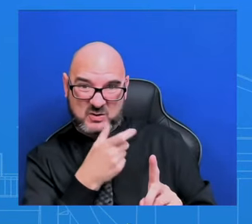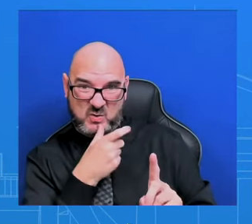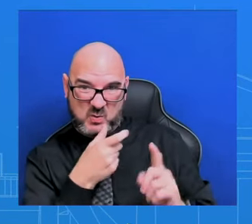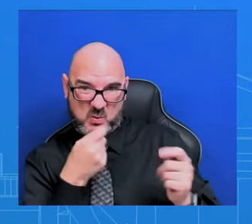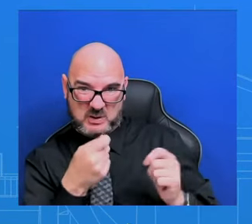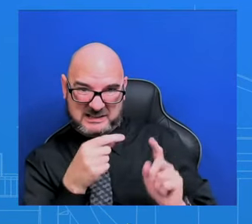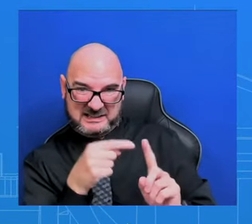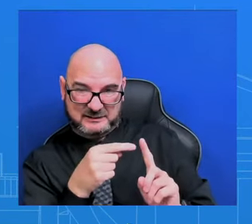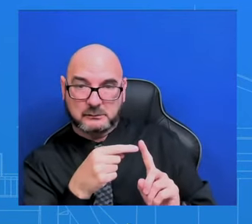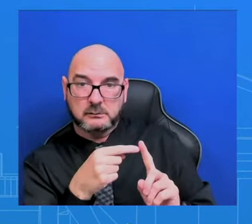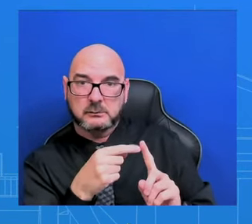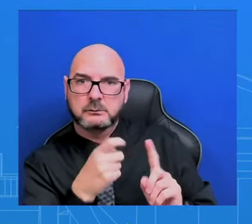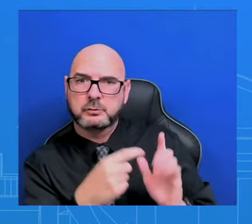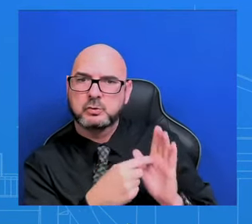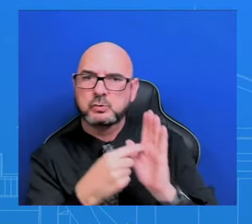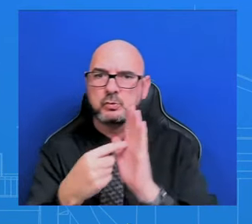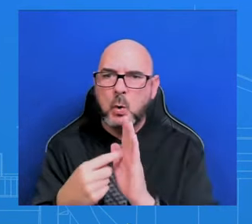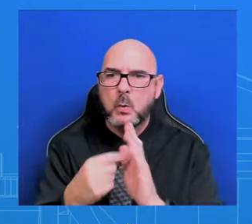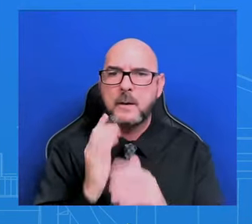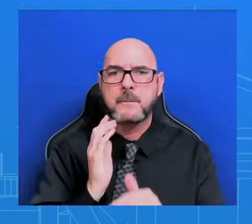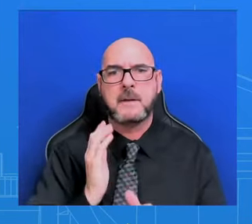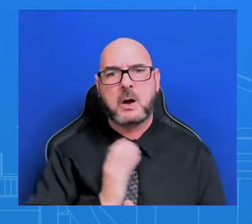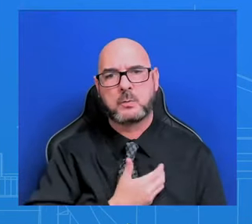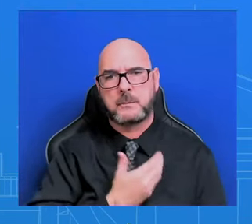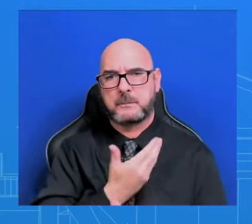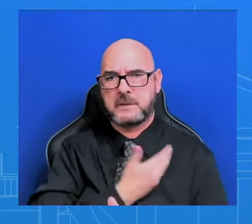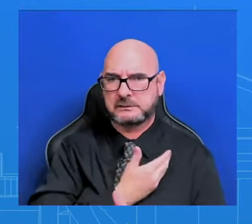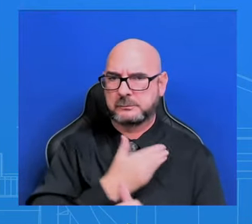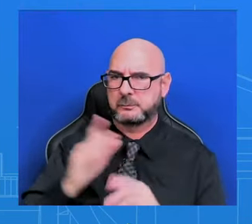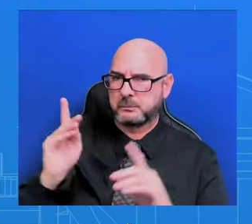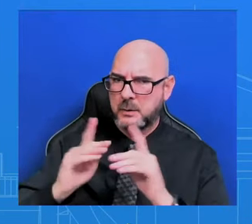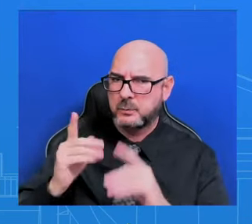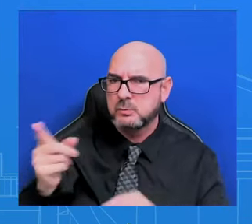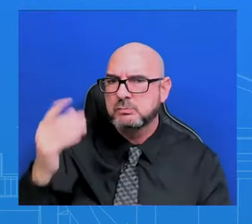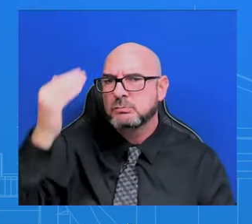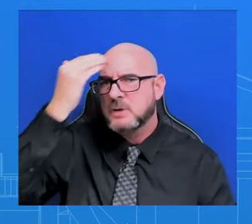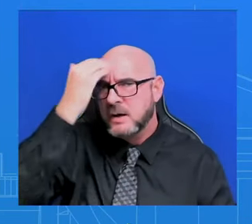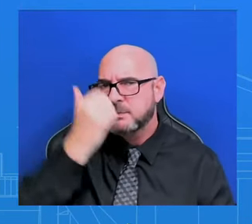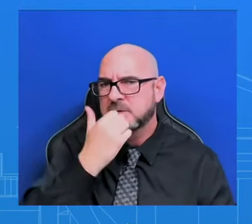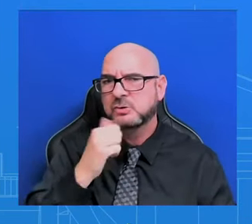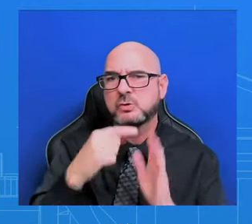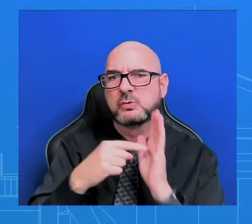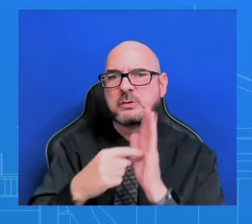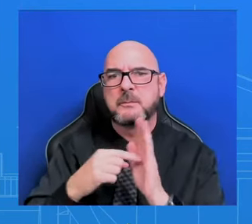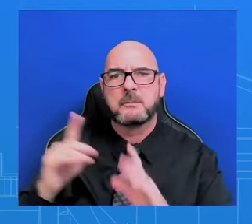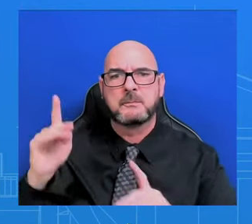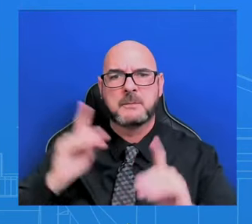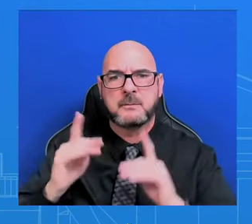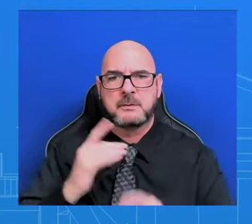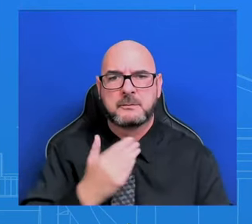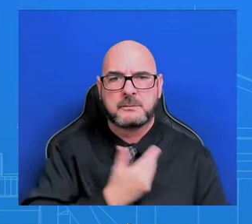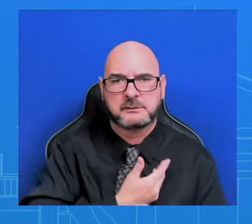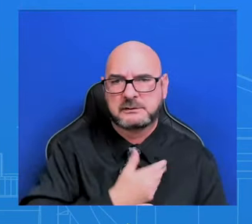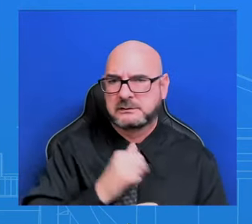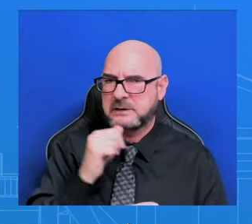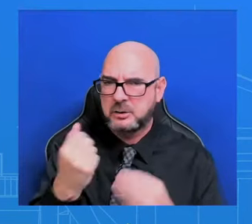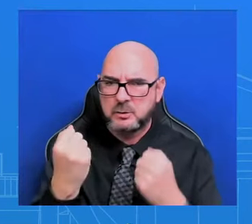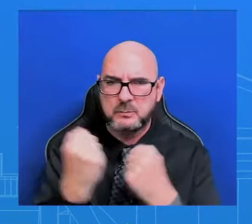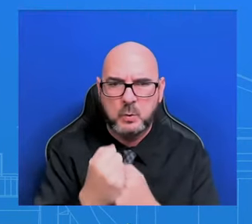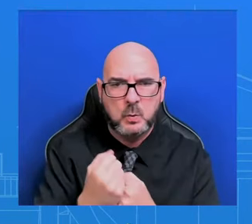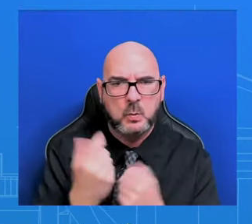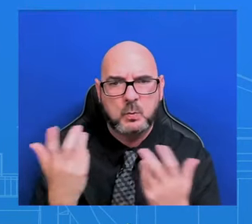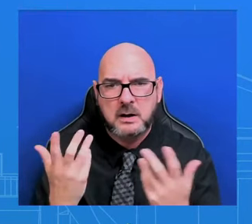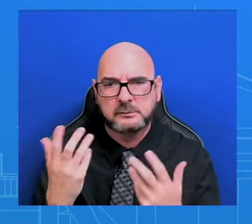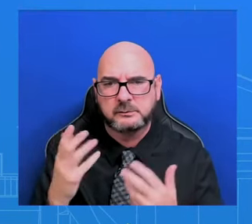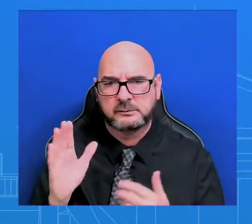Palestinian people who are not represented by Hamas and who do not, the majority don't support what Hamas has put them through in